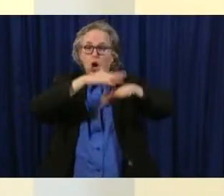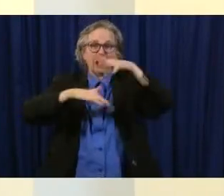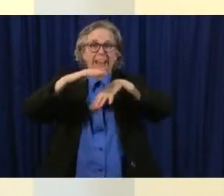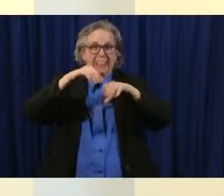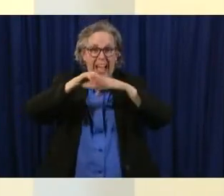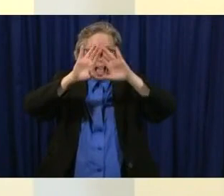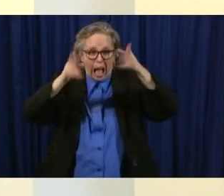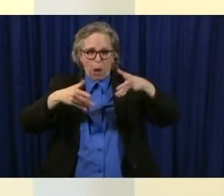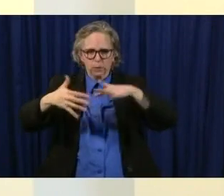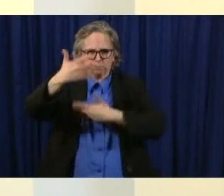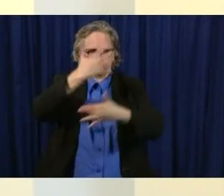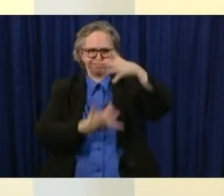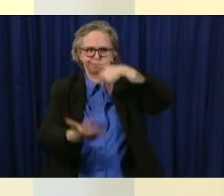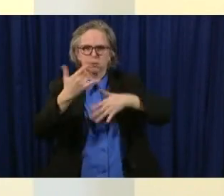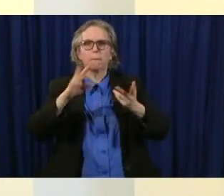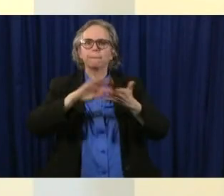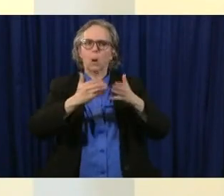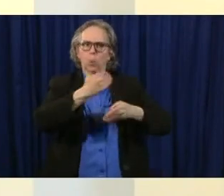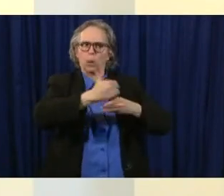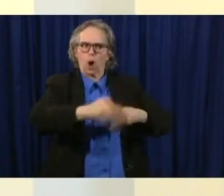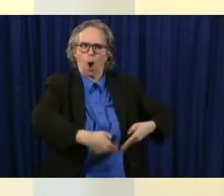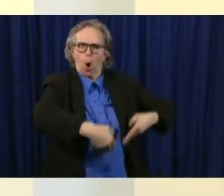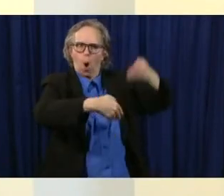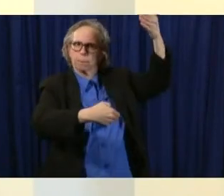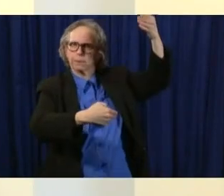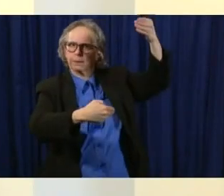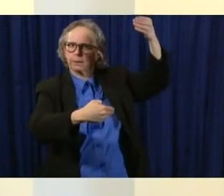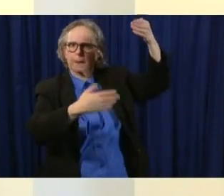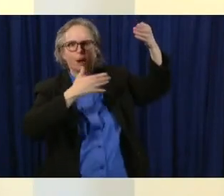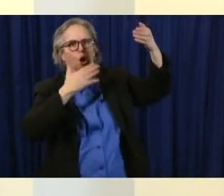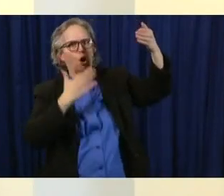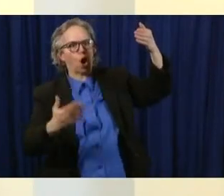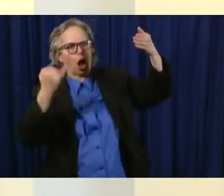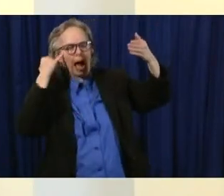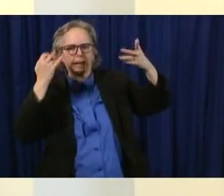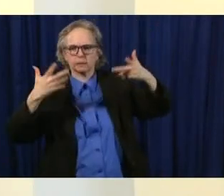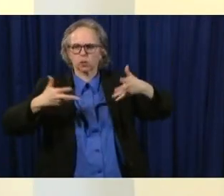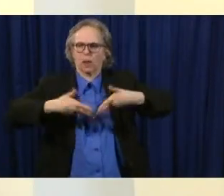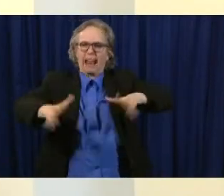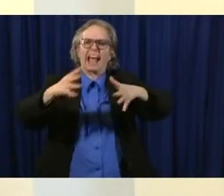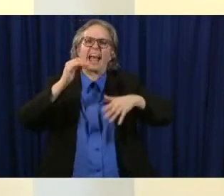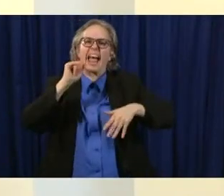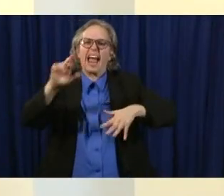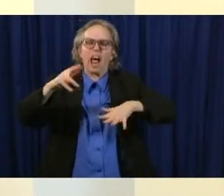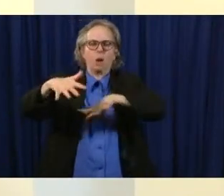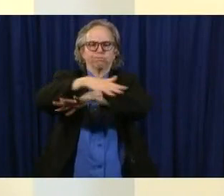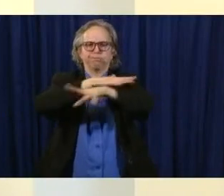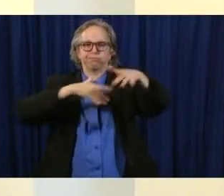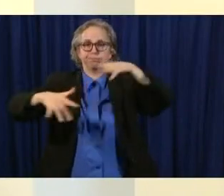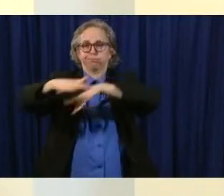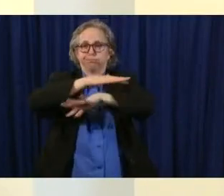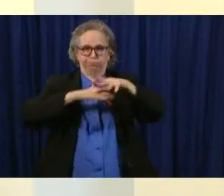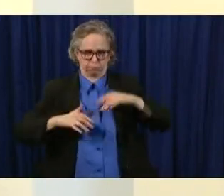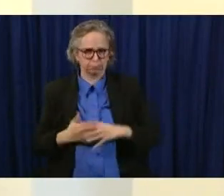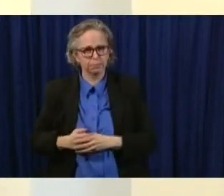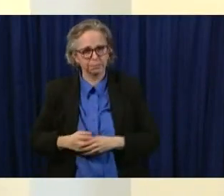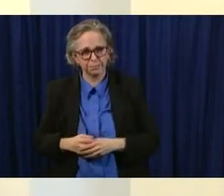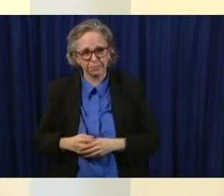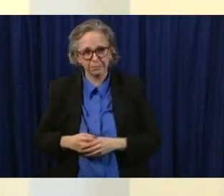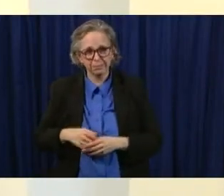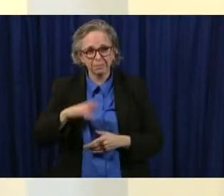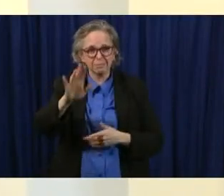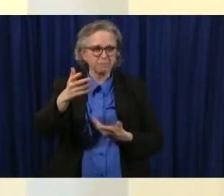spring but also another thing you can do is make sure that you're not reusing your air either in your house or in your business